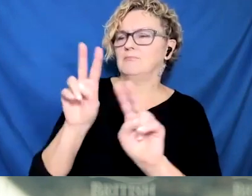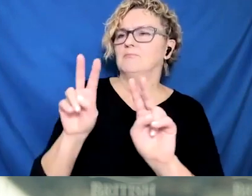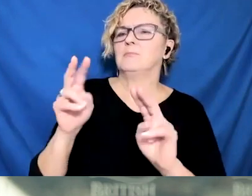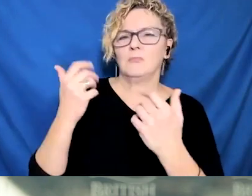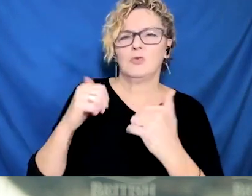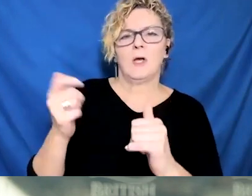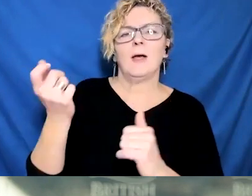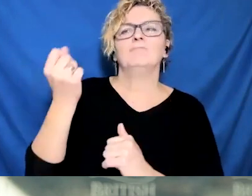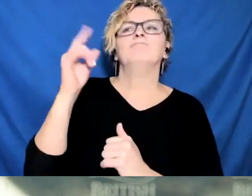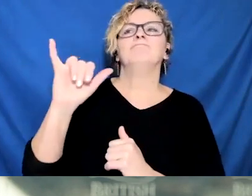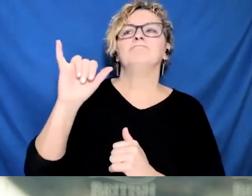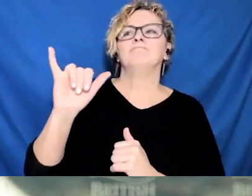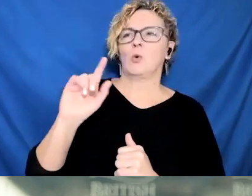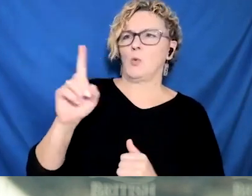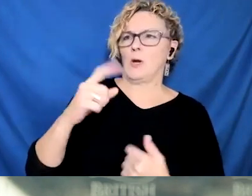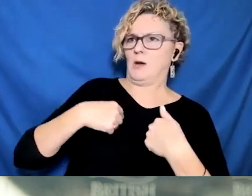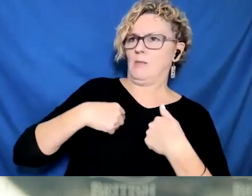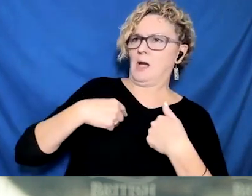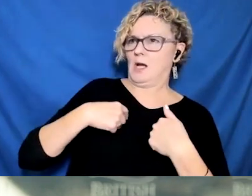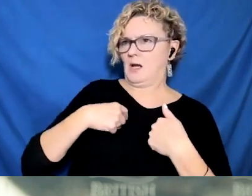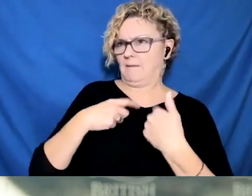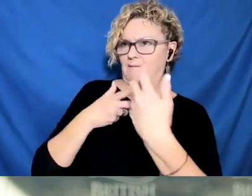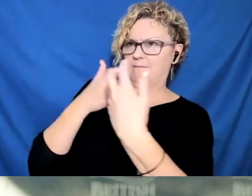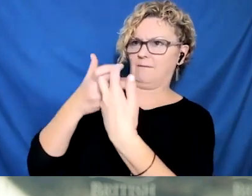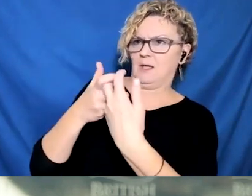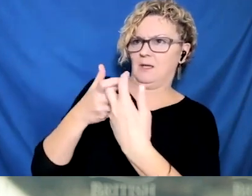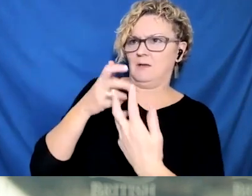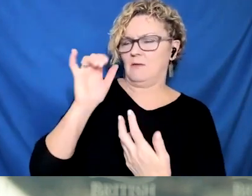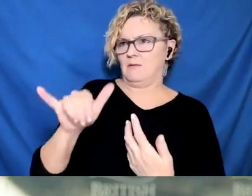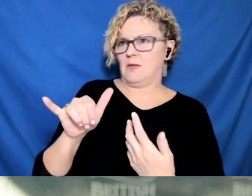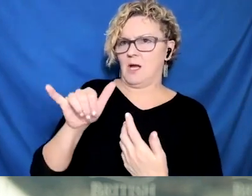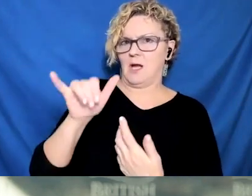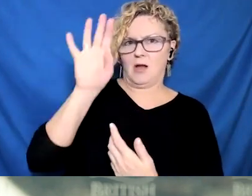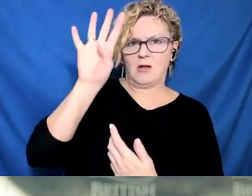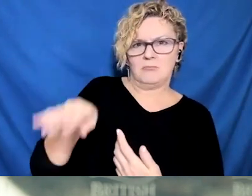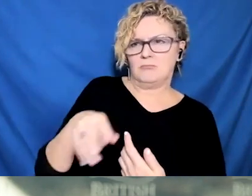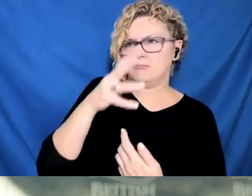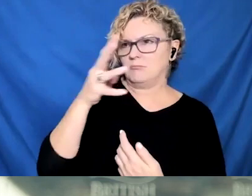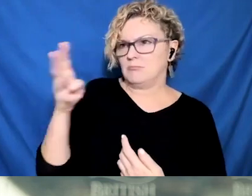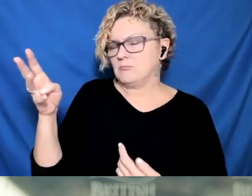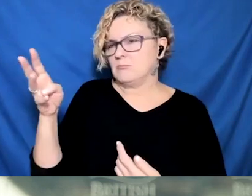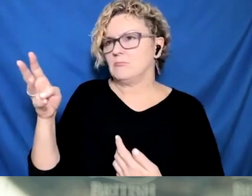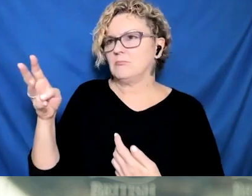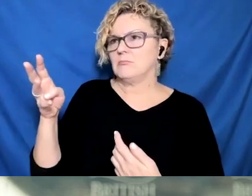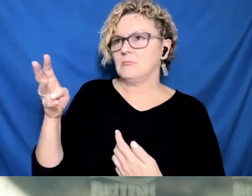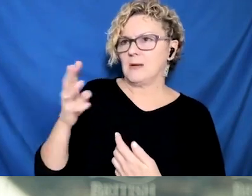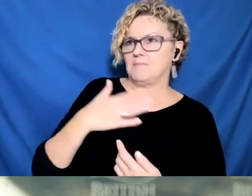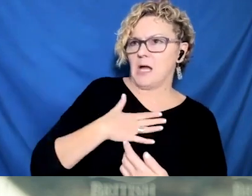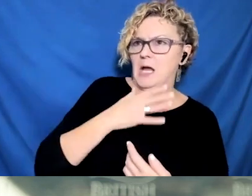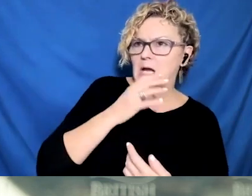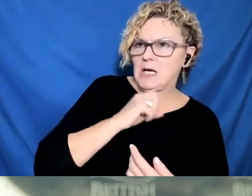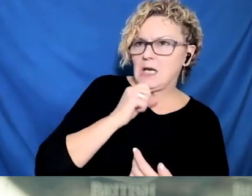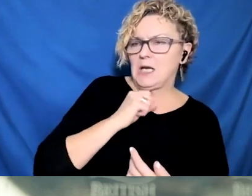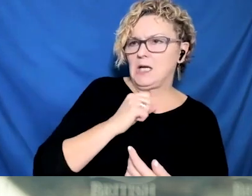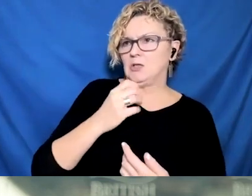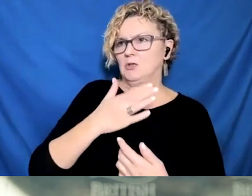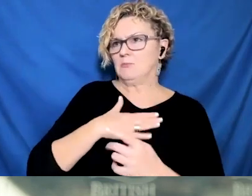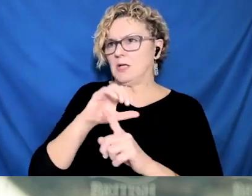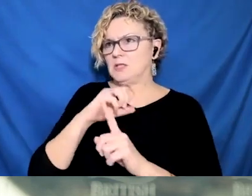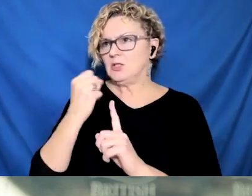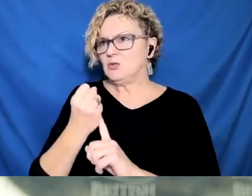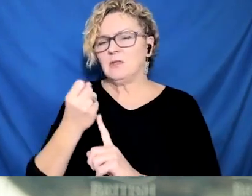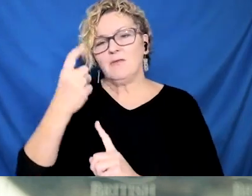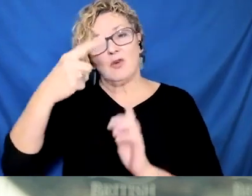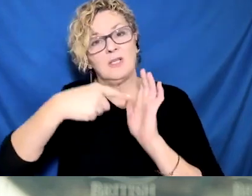levels of risk, who have not yet booked their appointments. And I encourage you to do so today. Received your invitation, you haven't booked your appointments in those